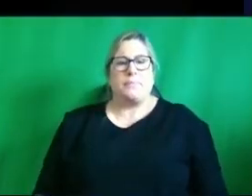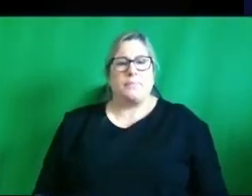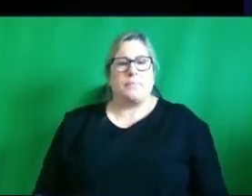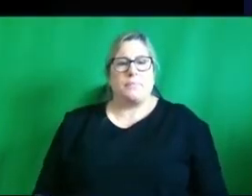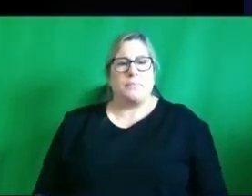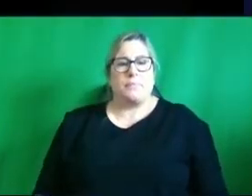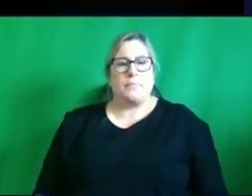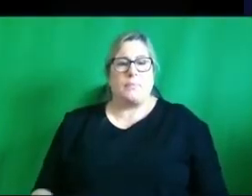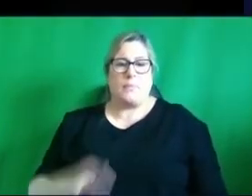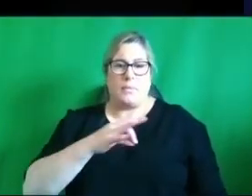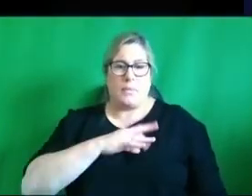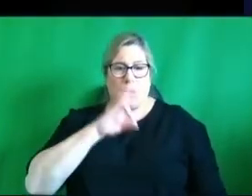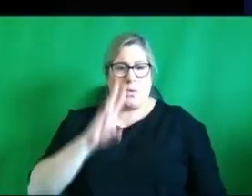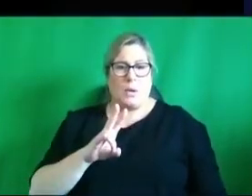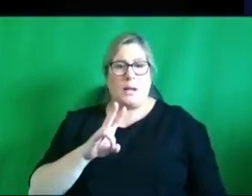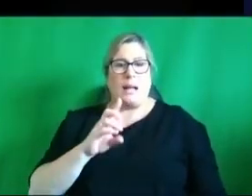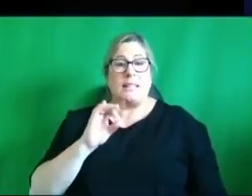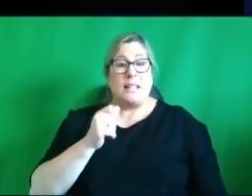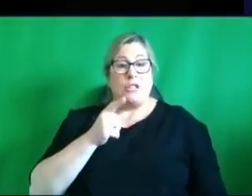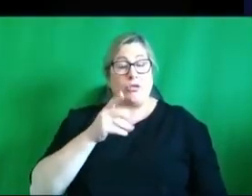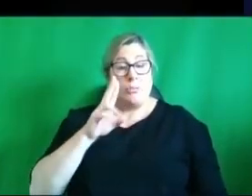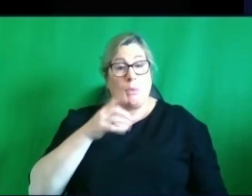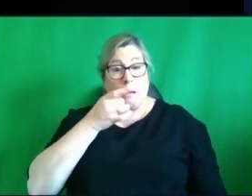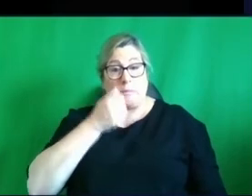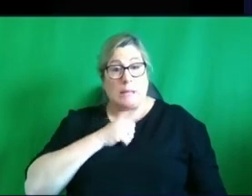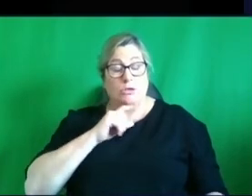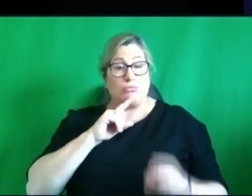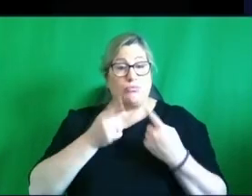question and i'm going to come to you to answer that please